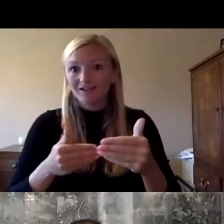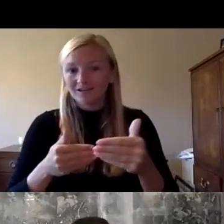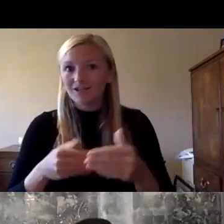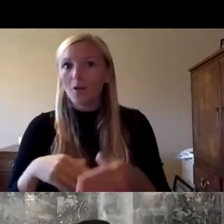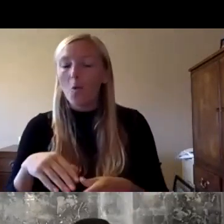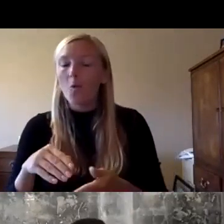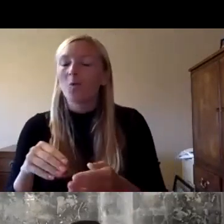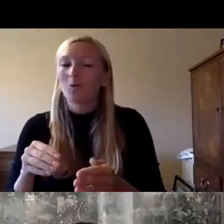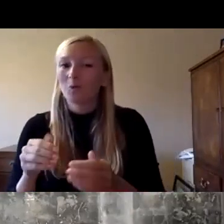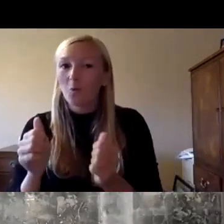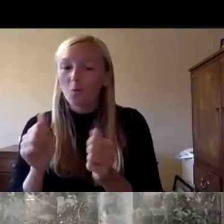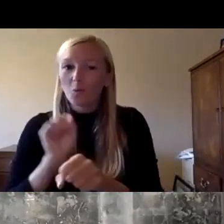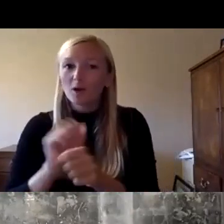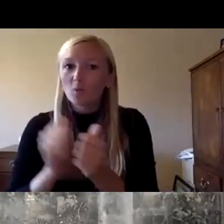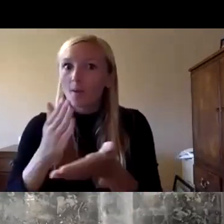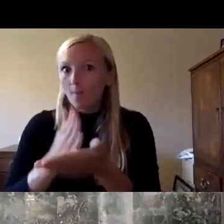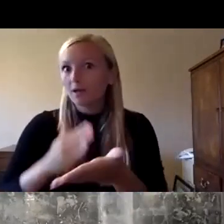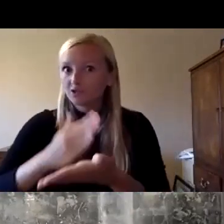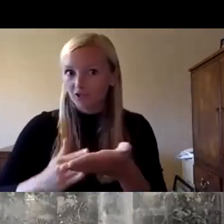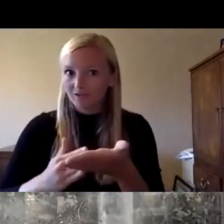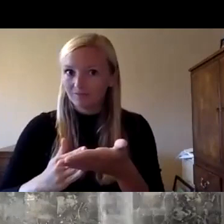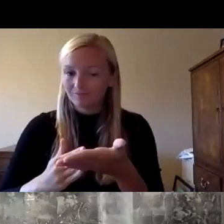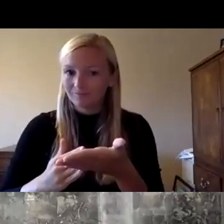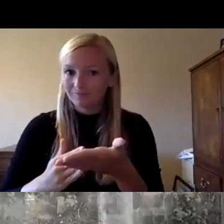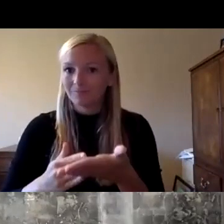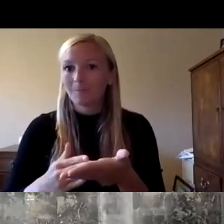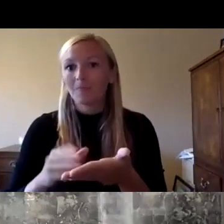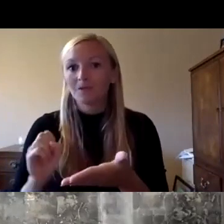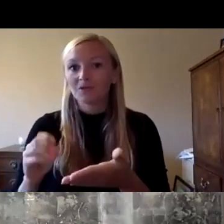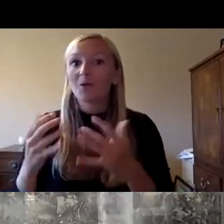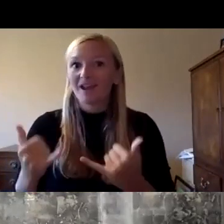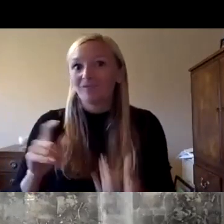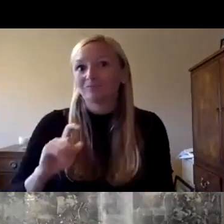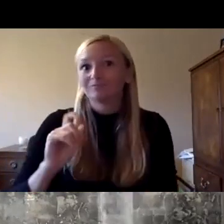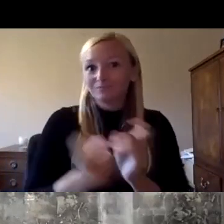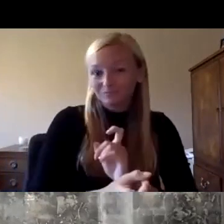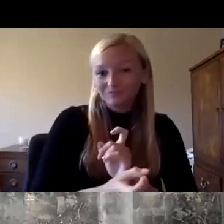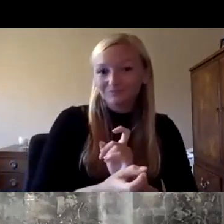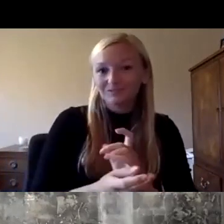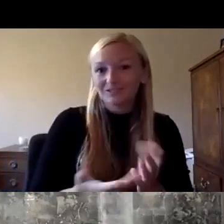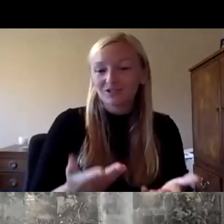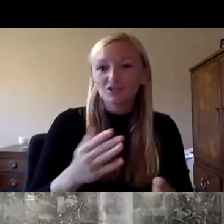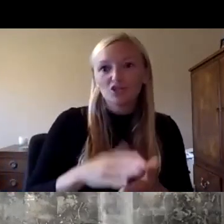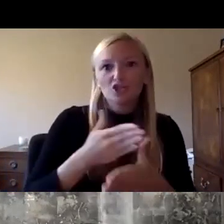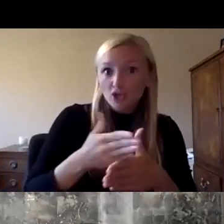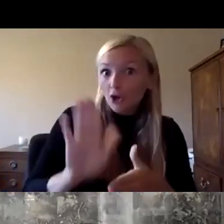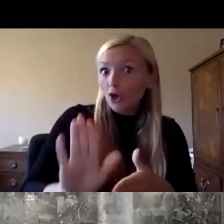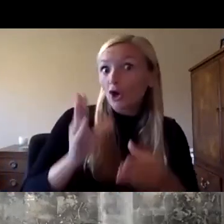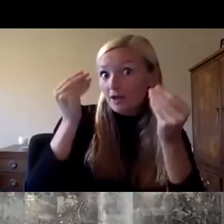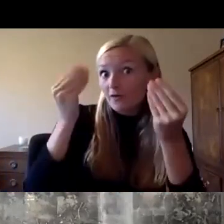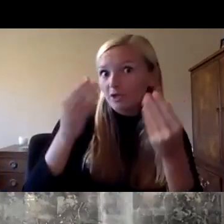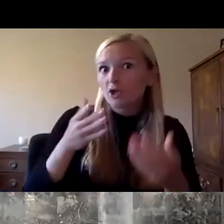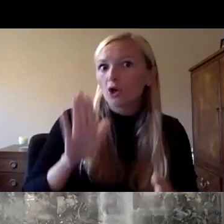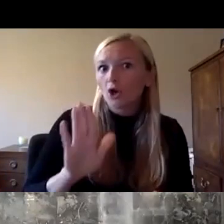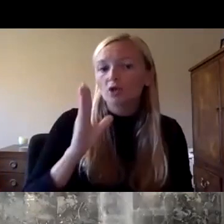the the people who control the purse strings so she's come over and she shared the bag of tricks that she learned there you know